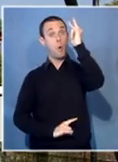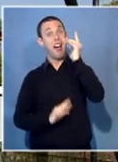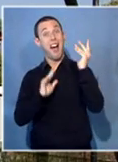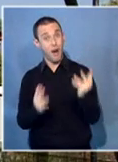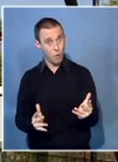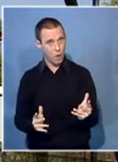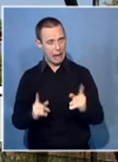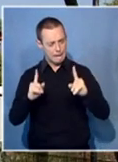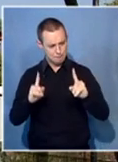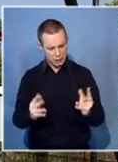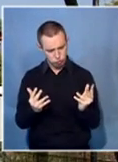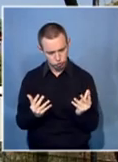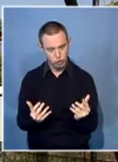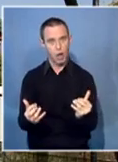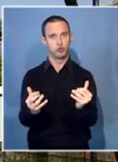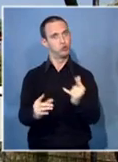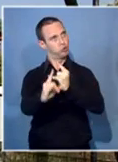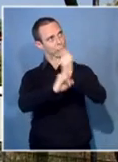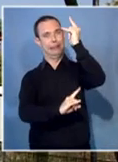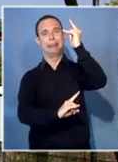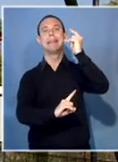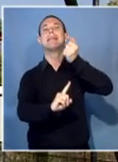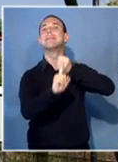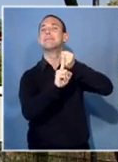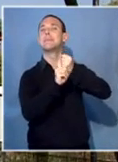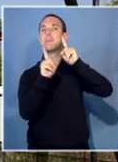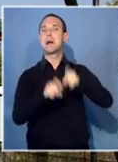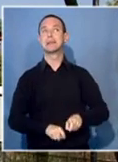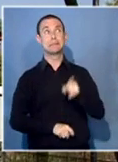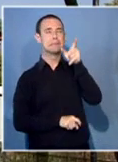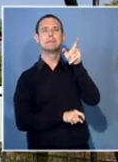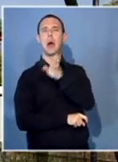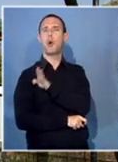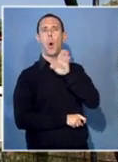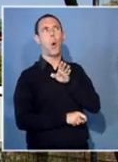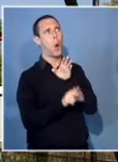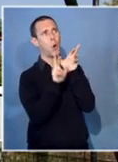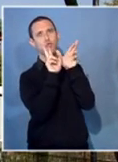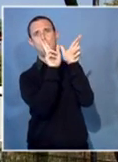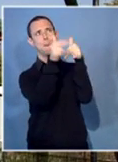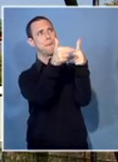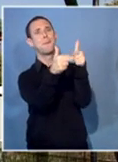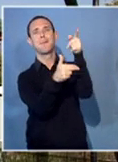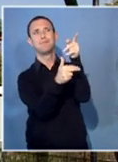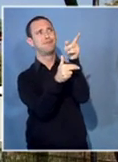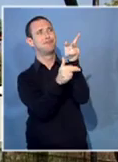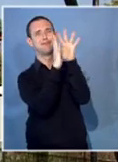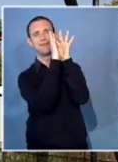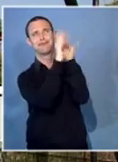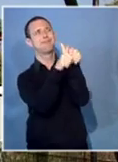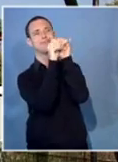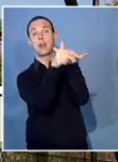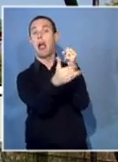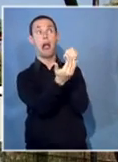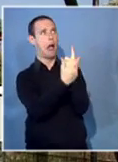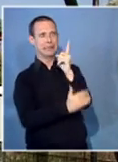ground more than on the table. Hence, we believe that this is the only way that is